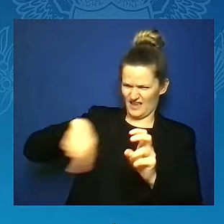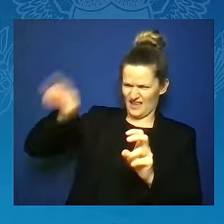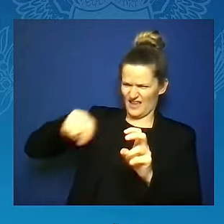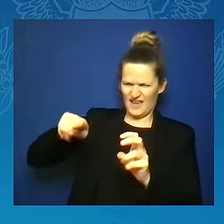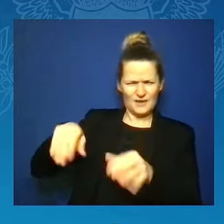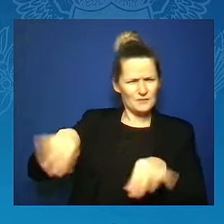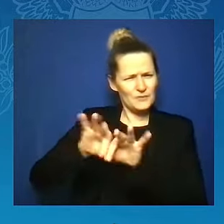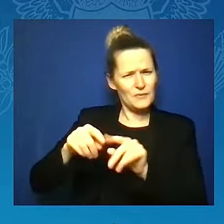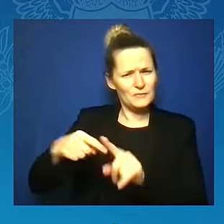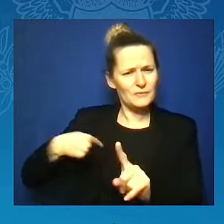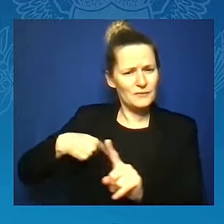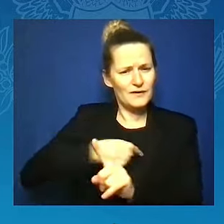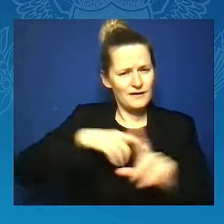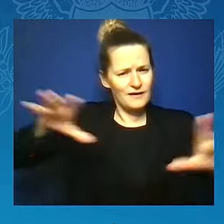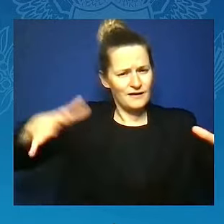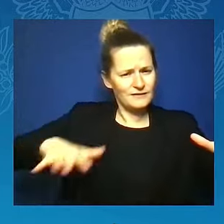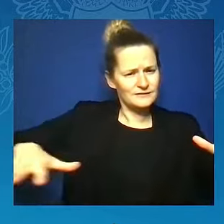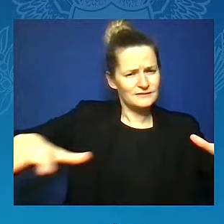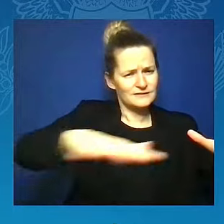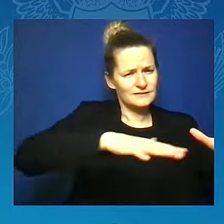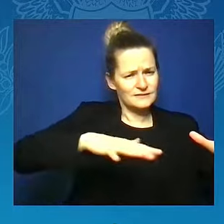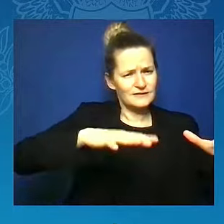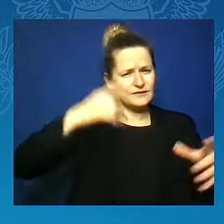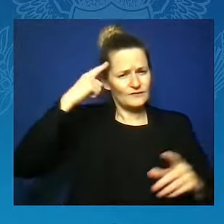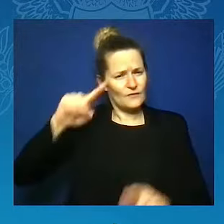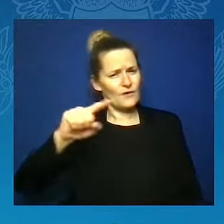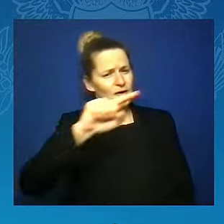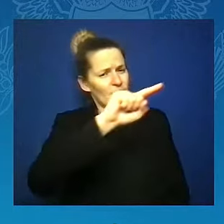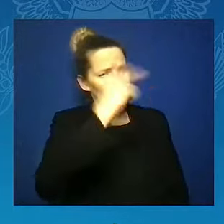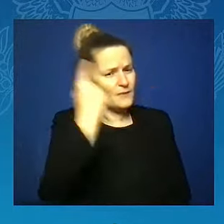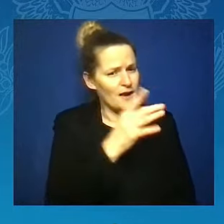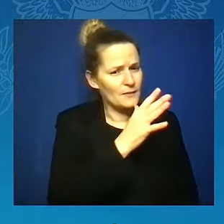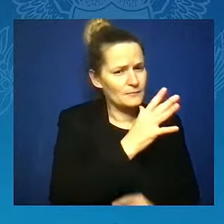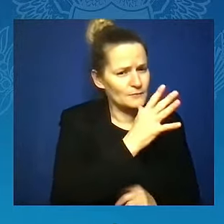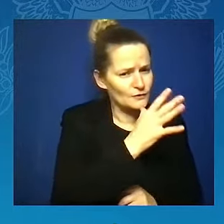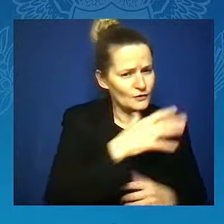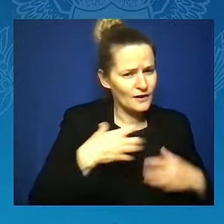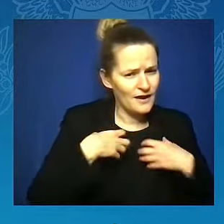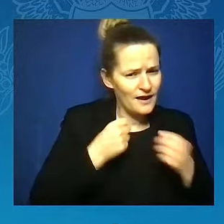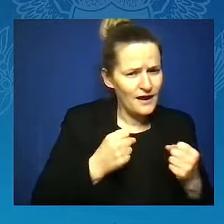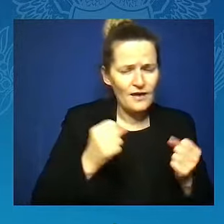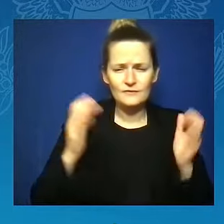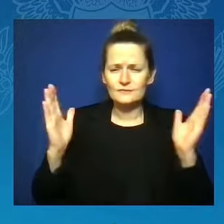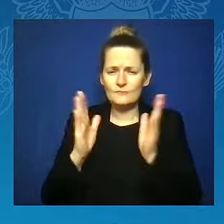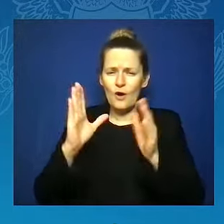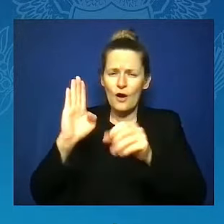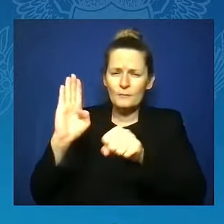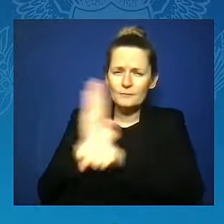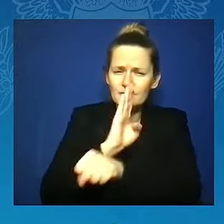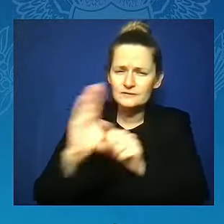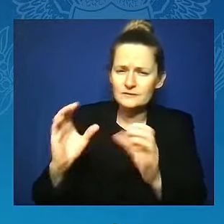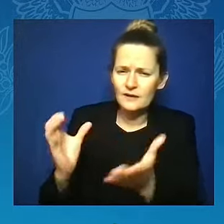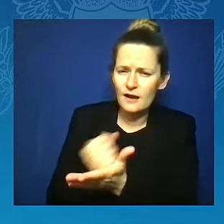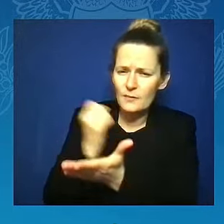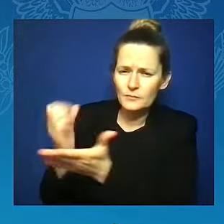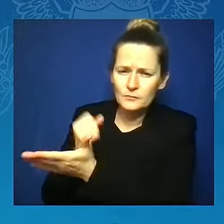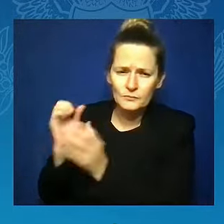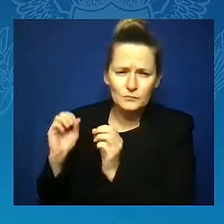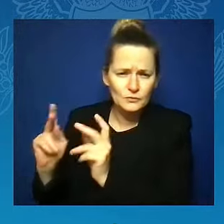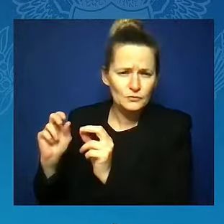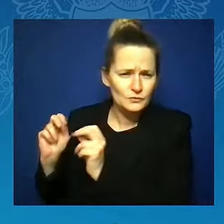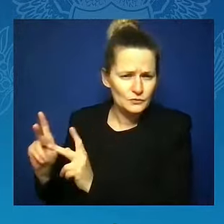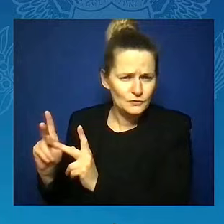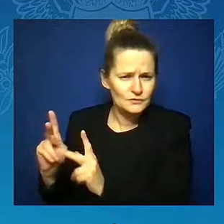small business opportunities. Our vice president is a proud member of the divine nine family as a